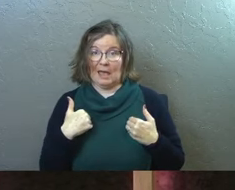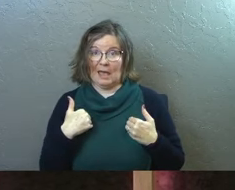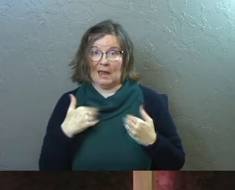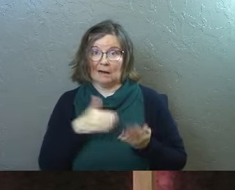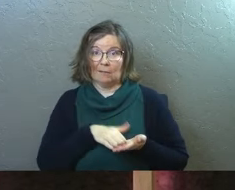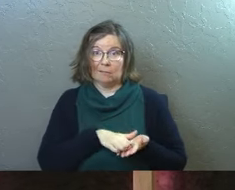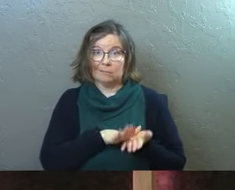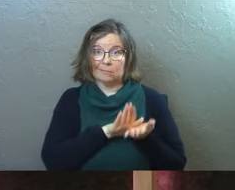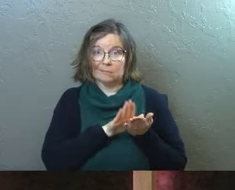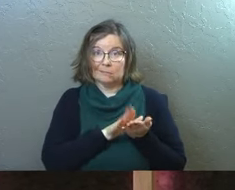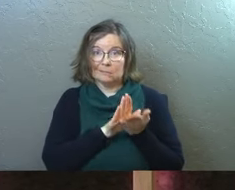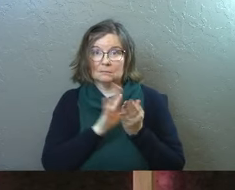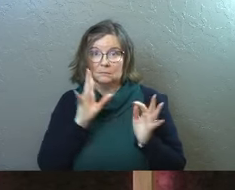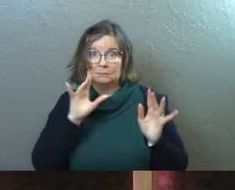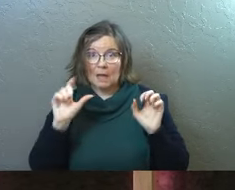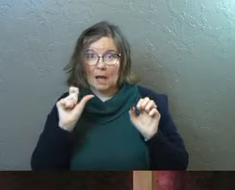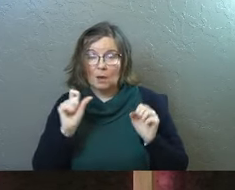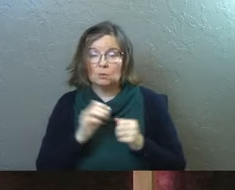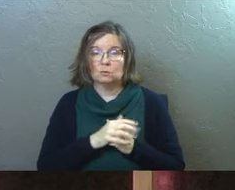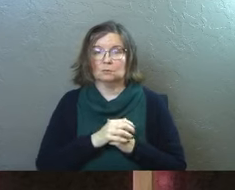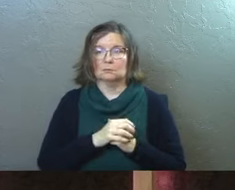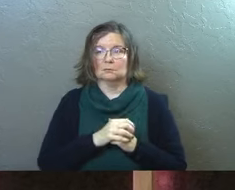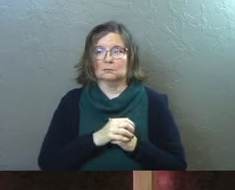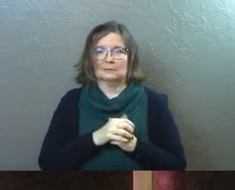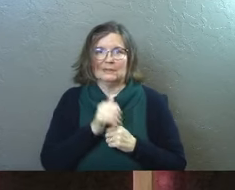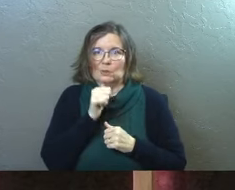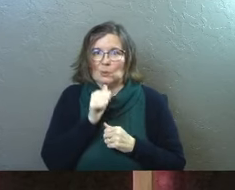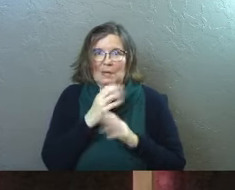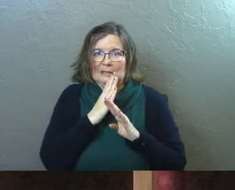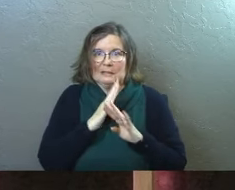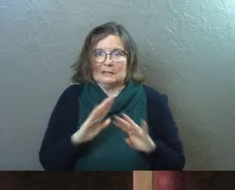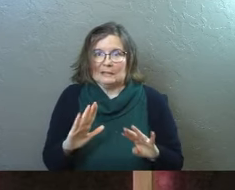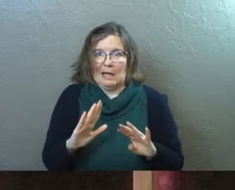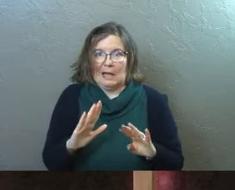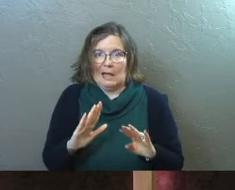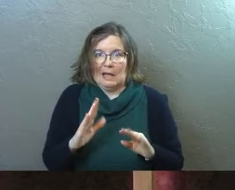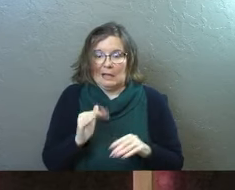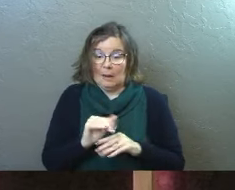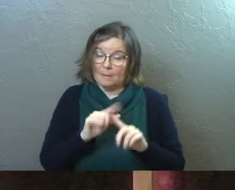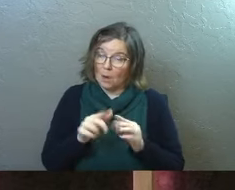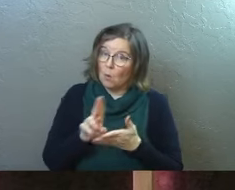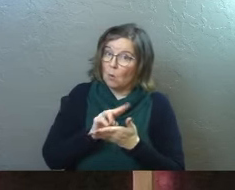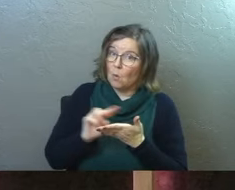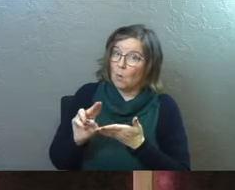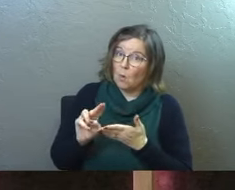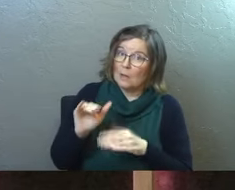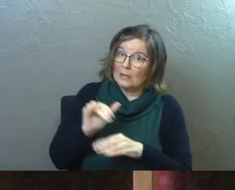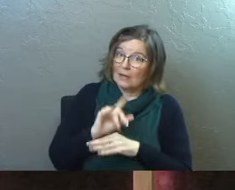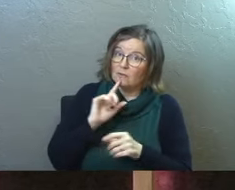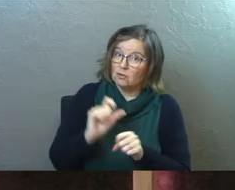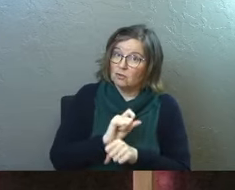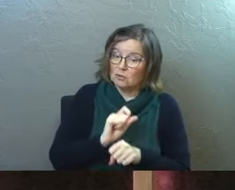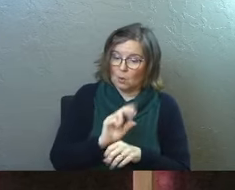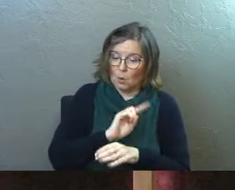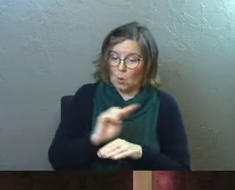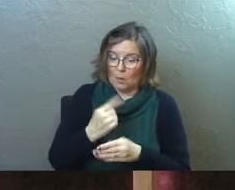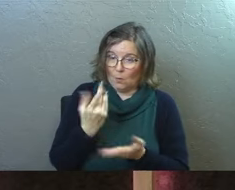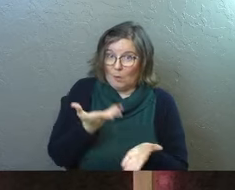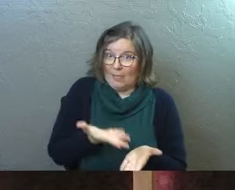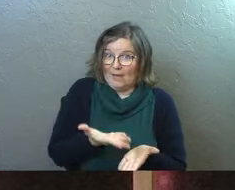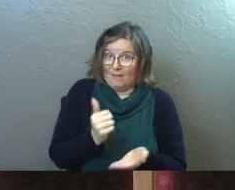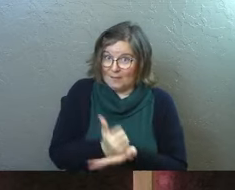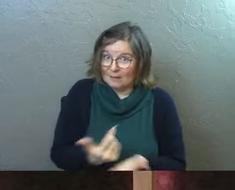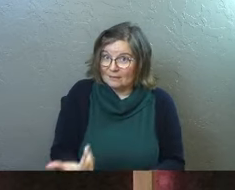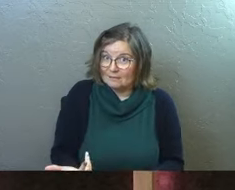animals making some sounds. Um, it wasn't a silent night probably, but it was a holy night for sure because the holy one was there. Amen.